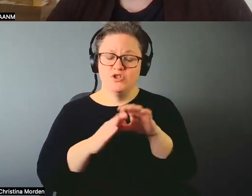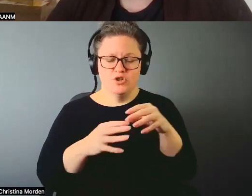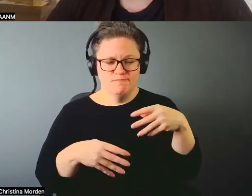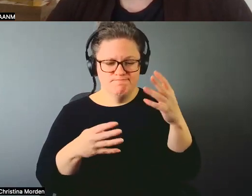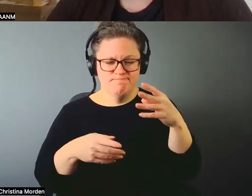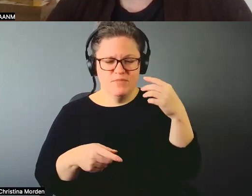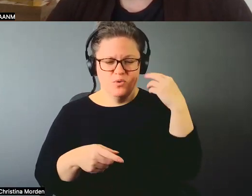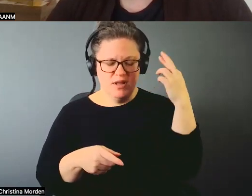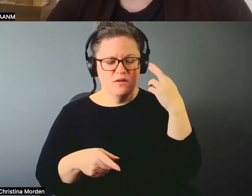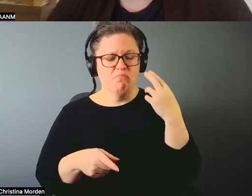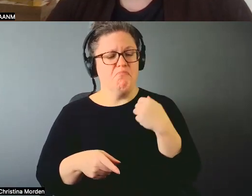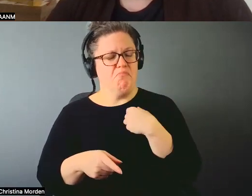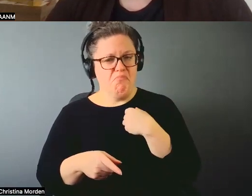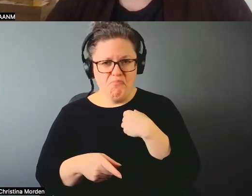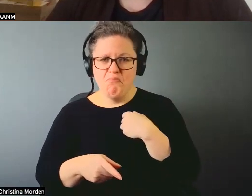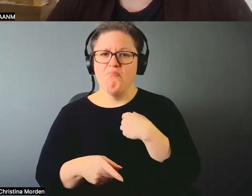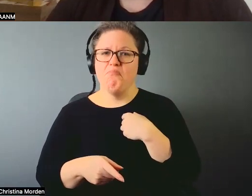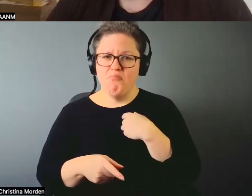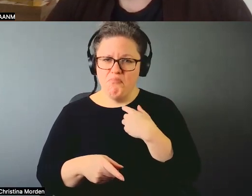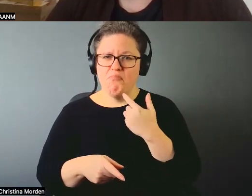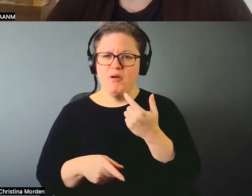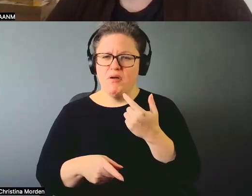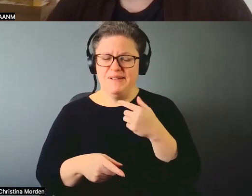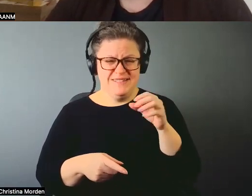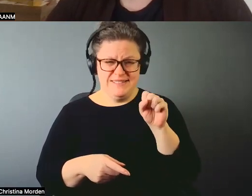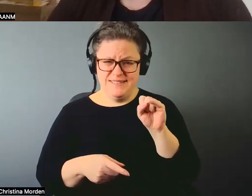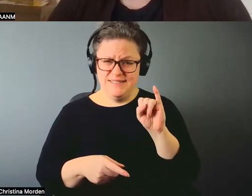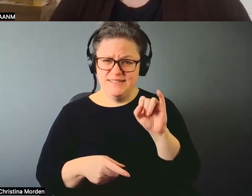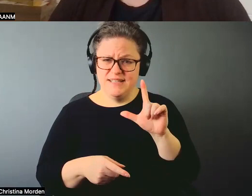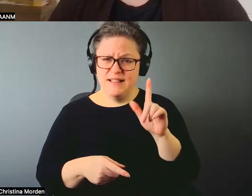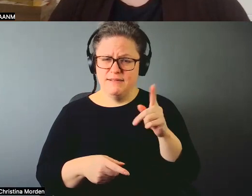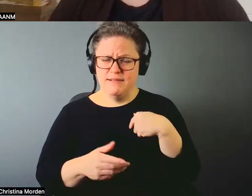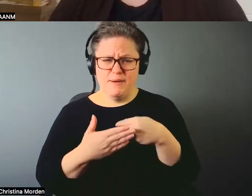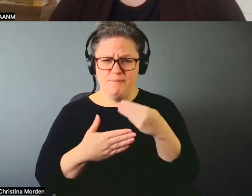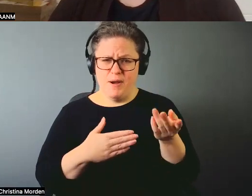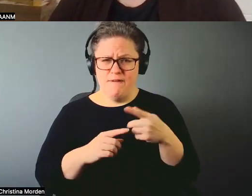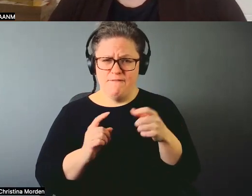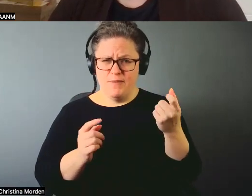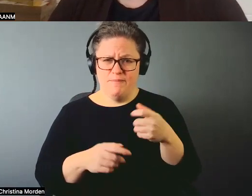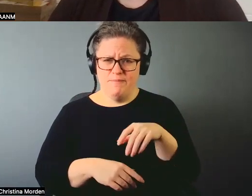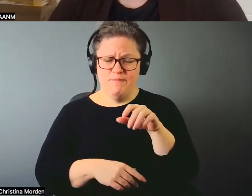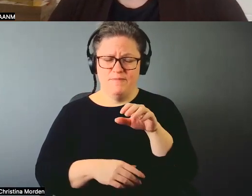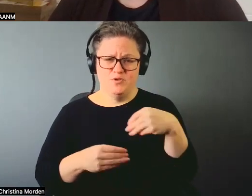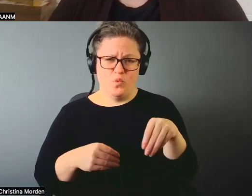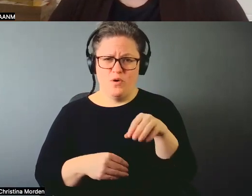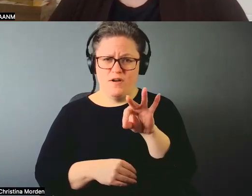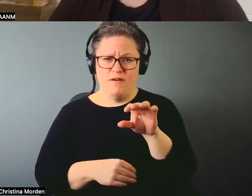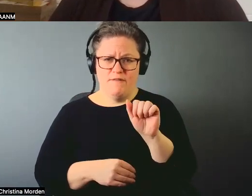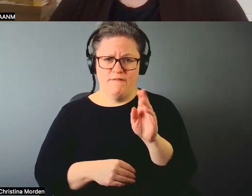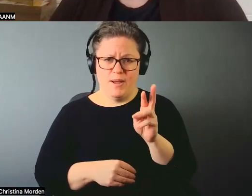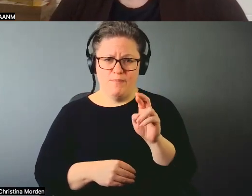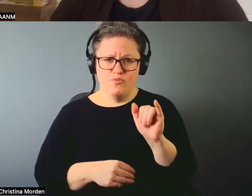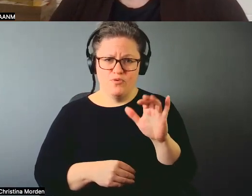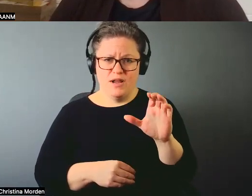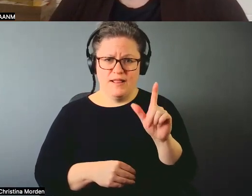bought and it was in a fabric land store and a clearance bin and, and I needed to take that silk, you know,